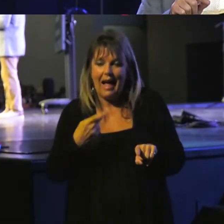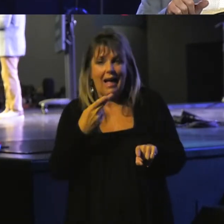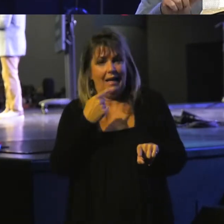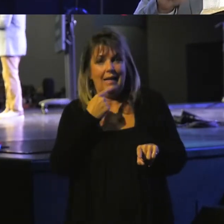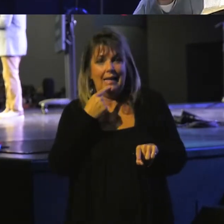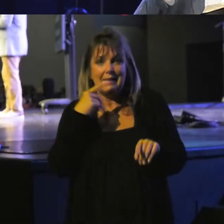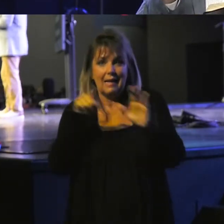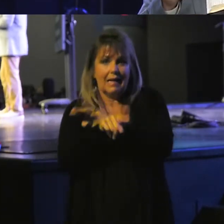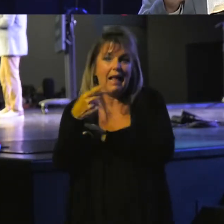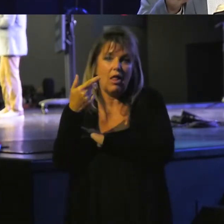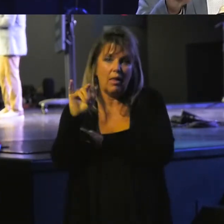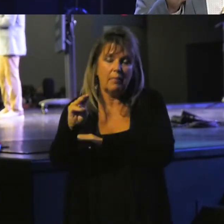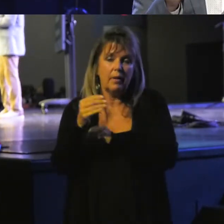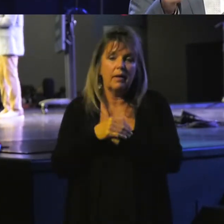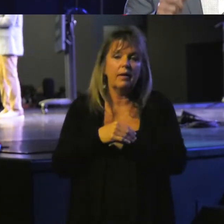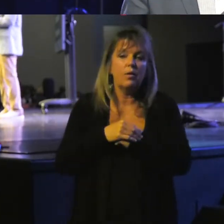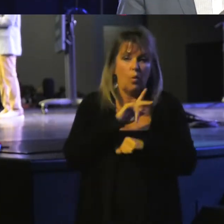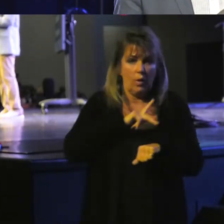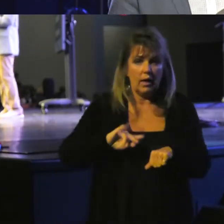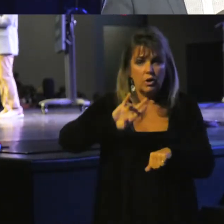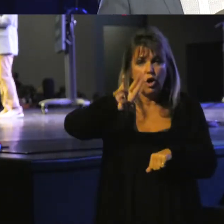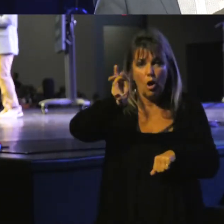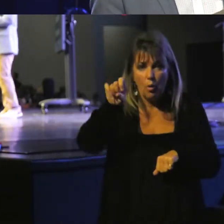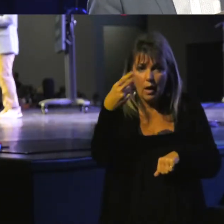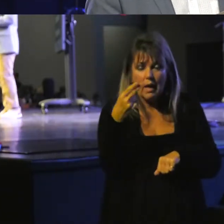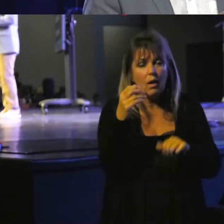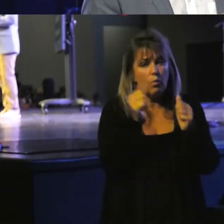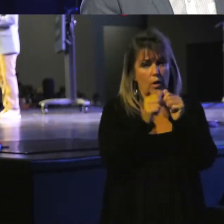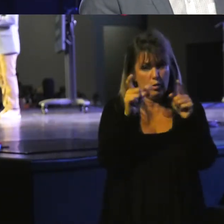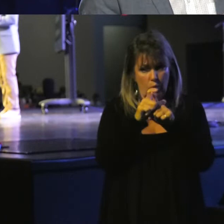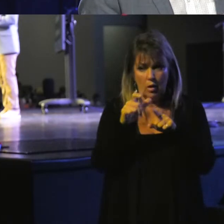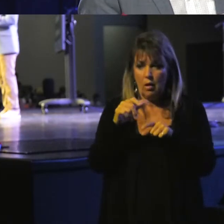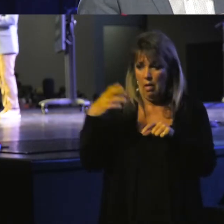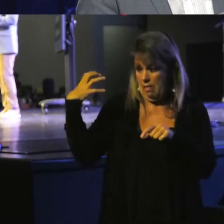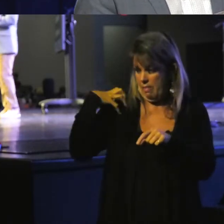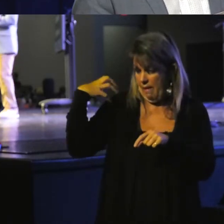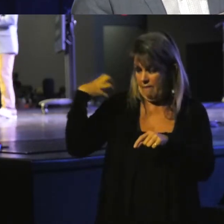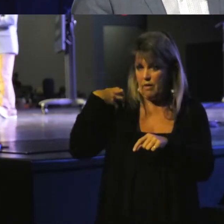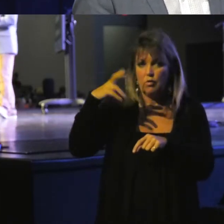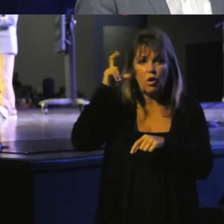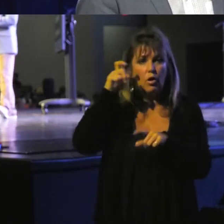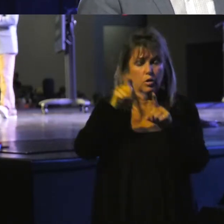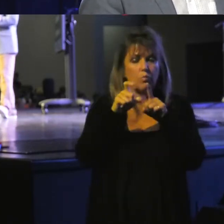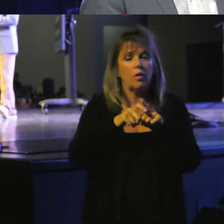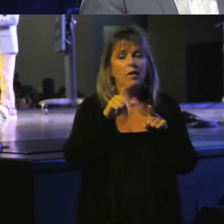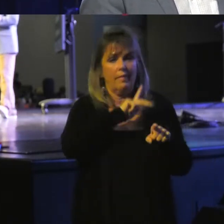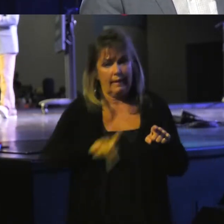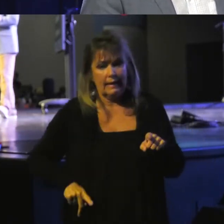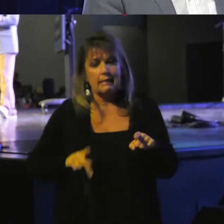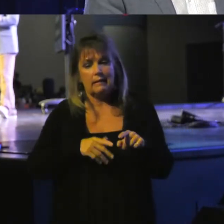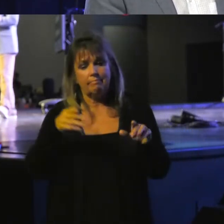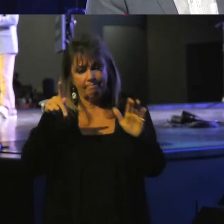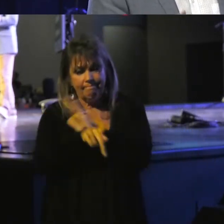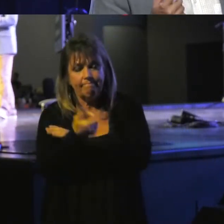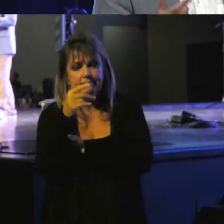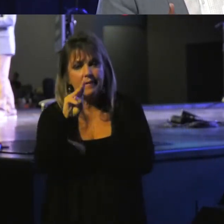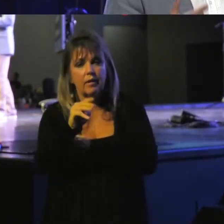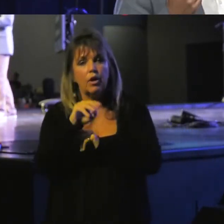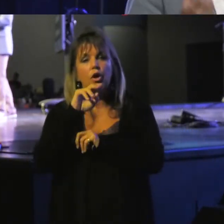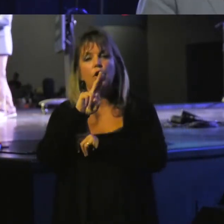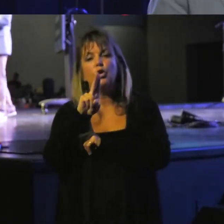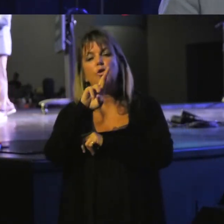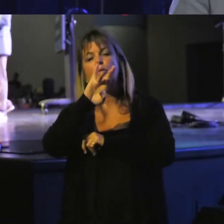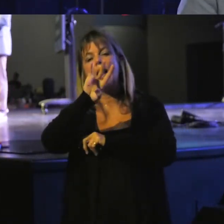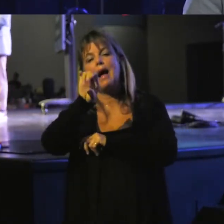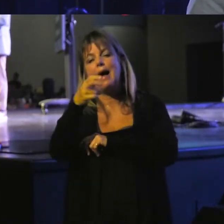what the Bible says. And when King Jehoiakim with all his warriors and all the officials heard his words, the king sought to put him to death. Uriah heard of it and he was